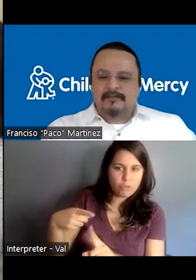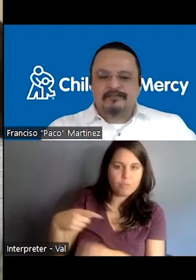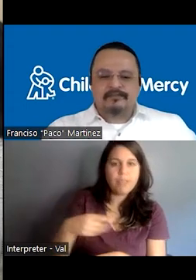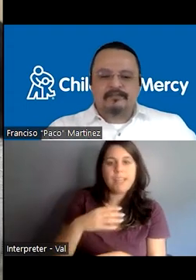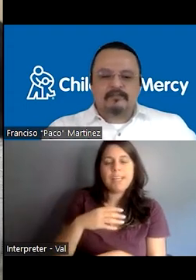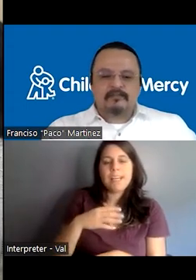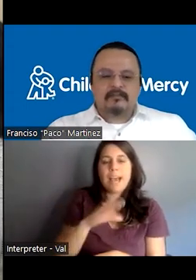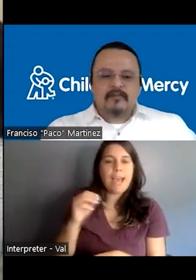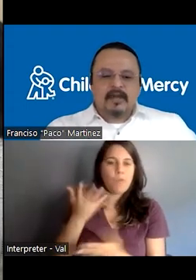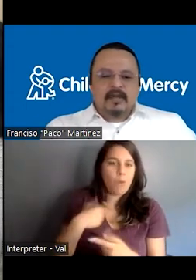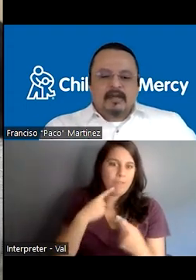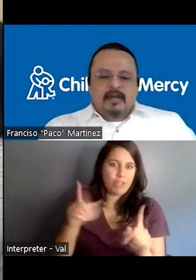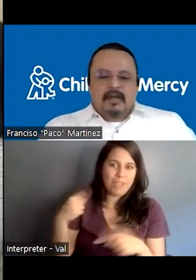achieved.